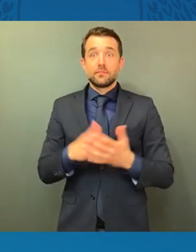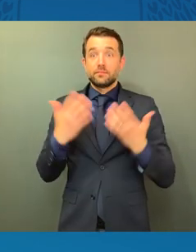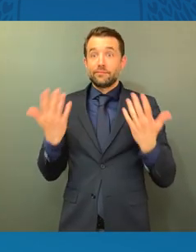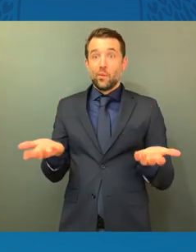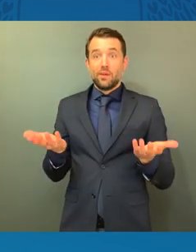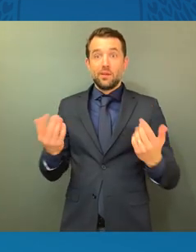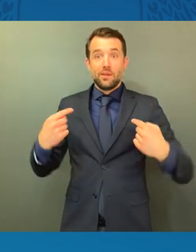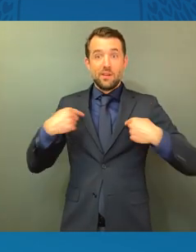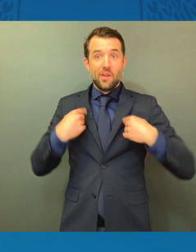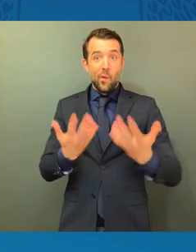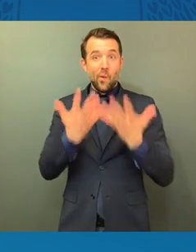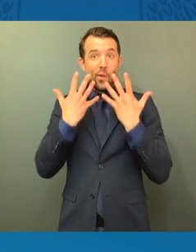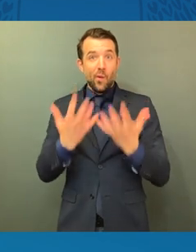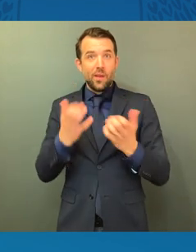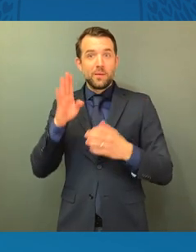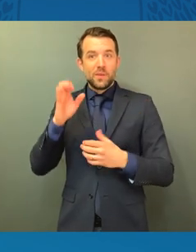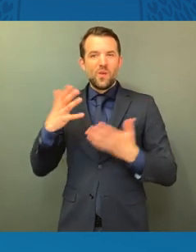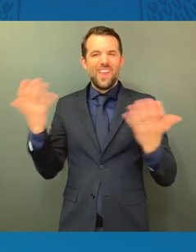to be everything.